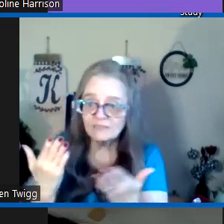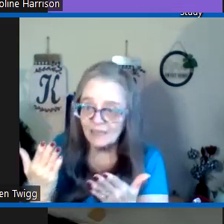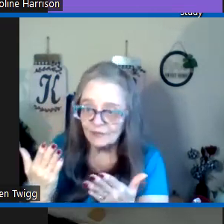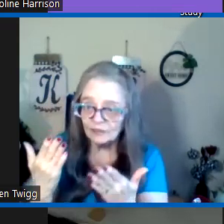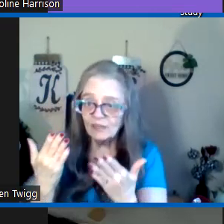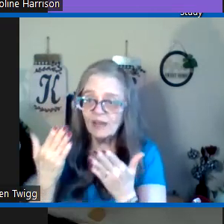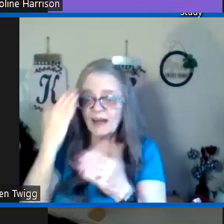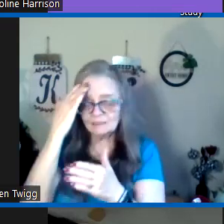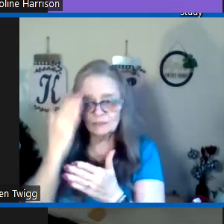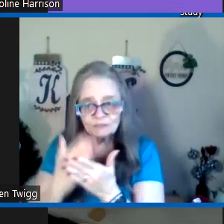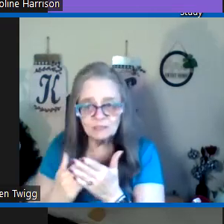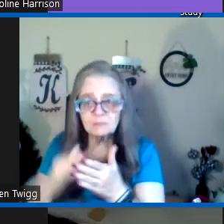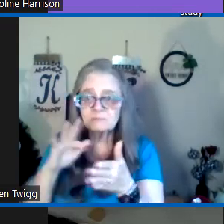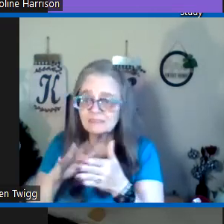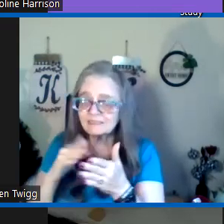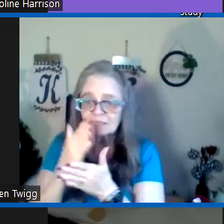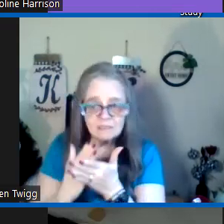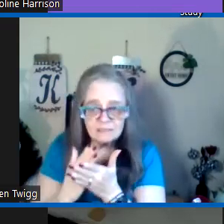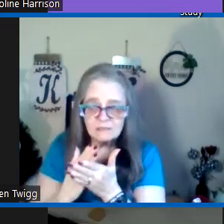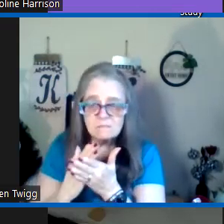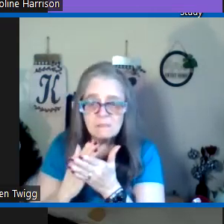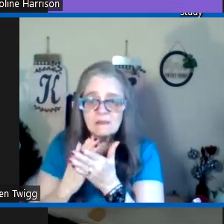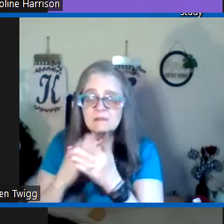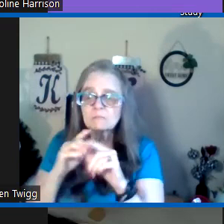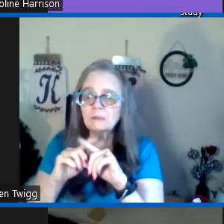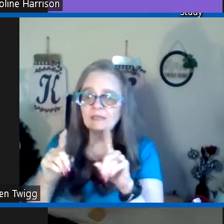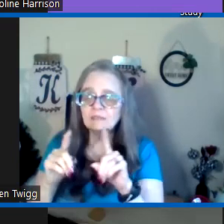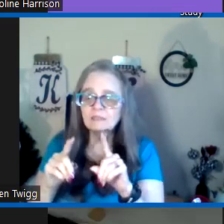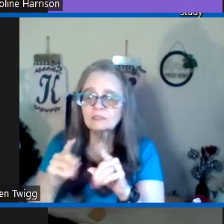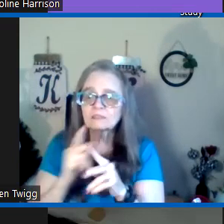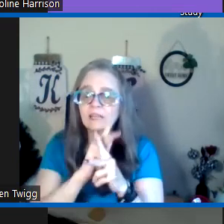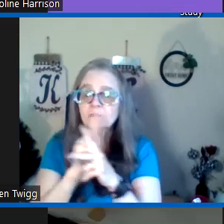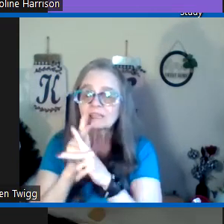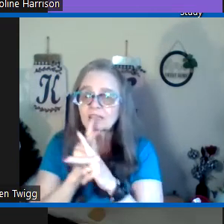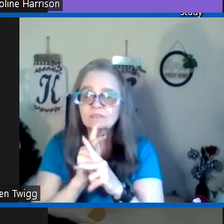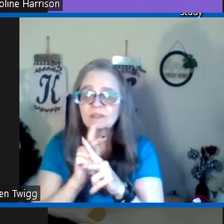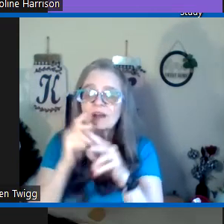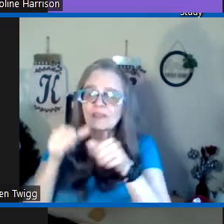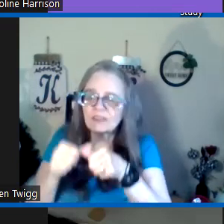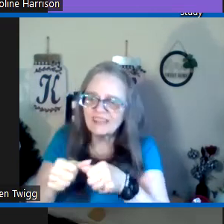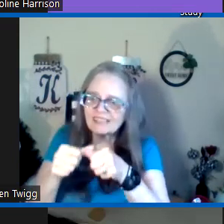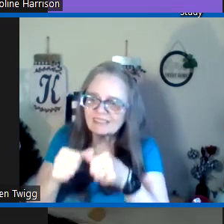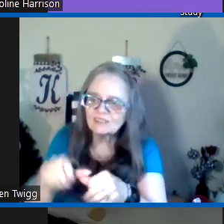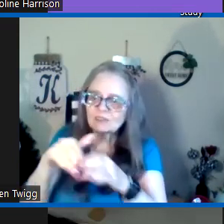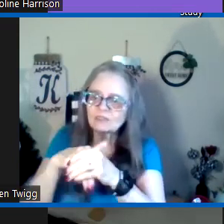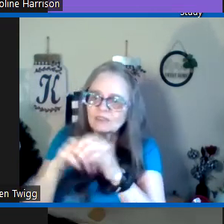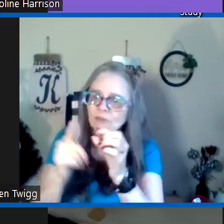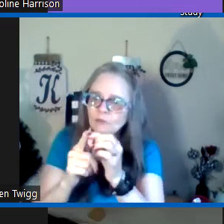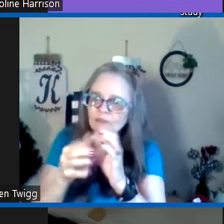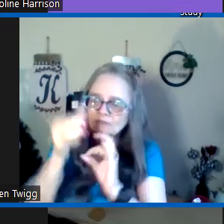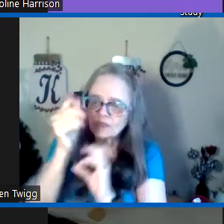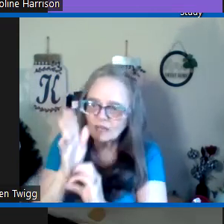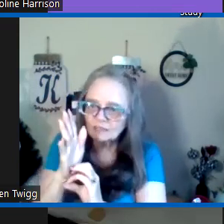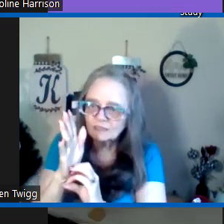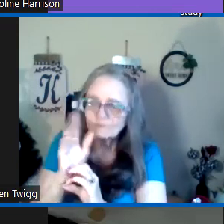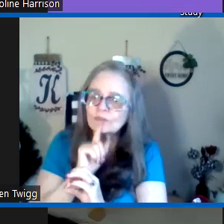good prophets out there I know some I've been studying some but you got to be careful that they continue in